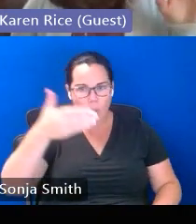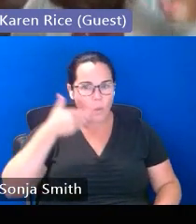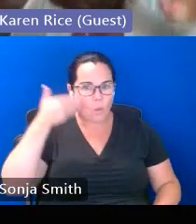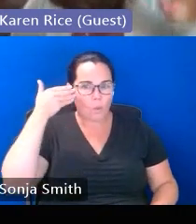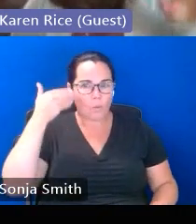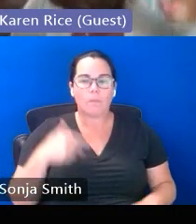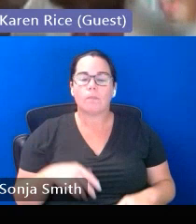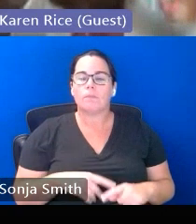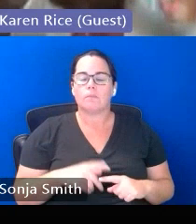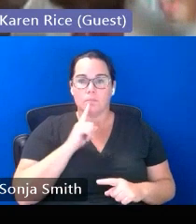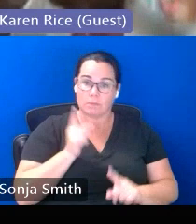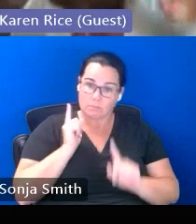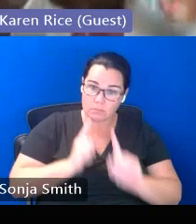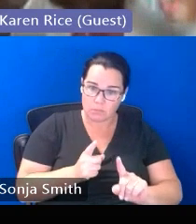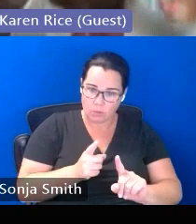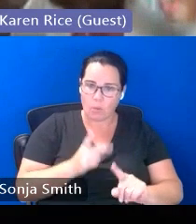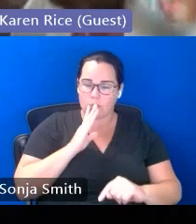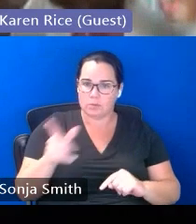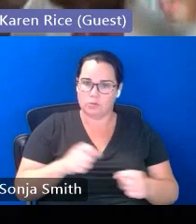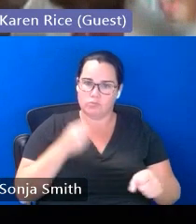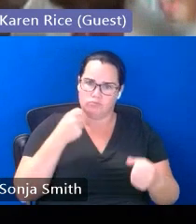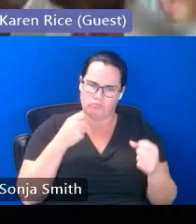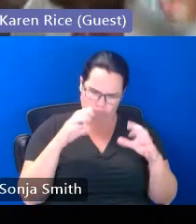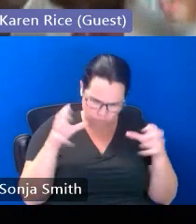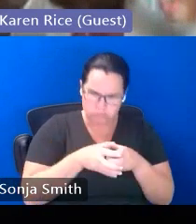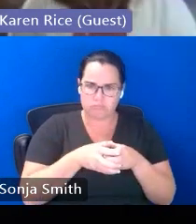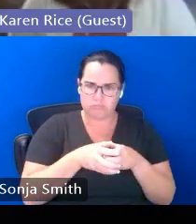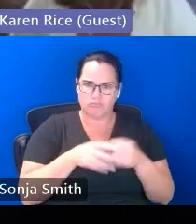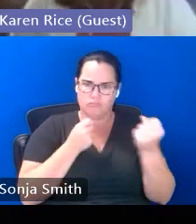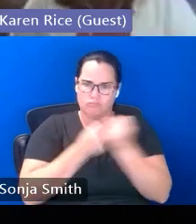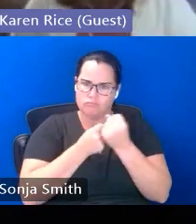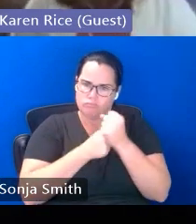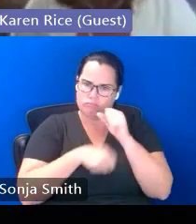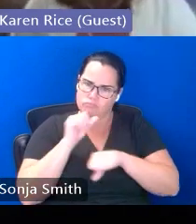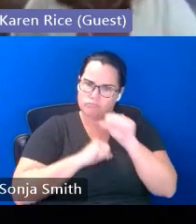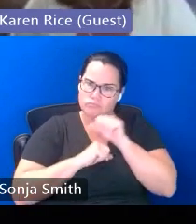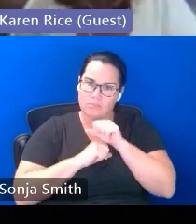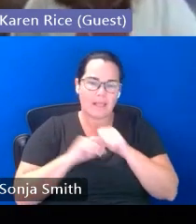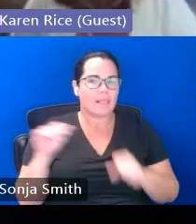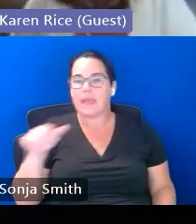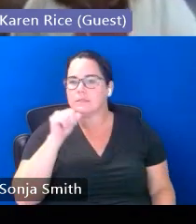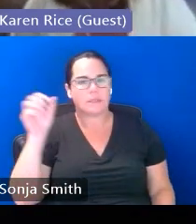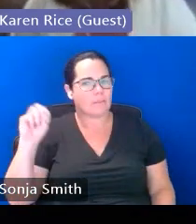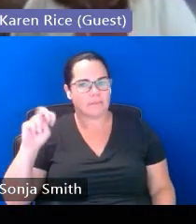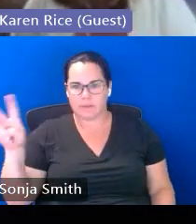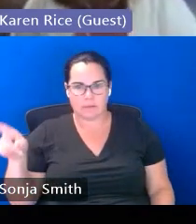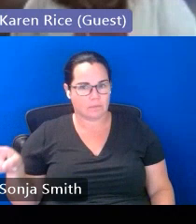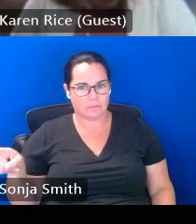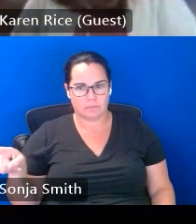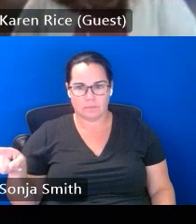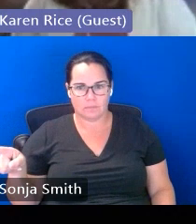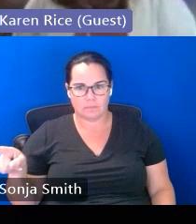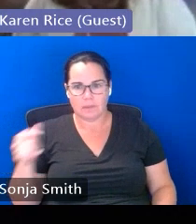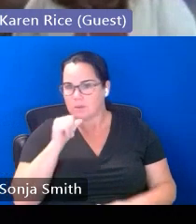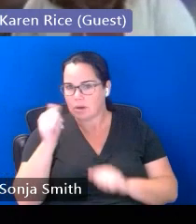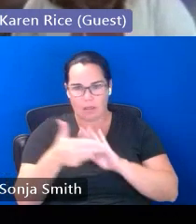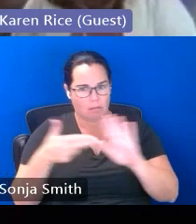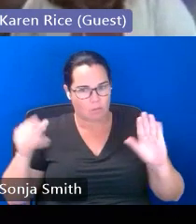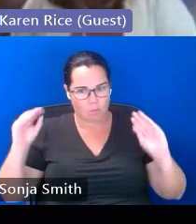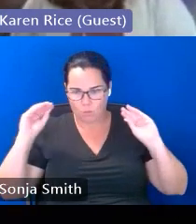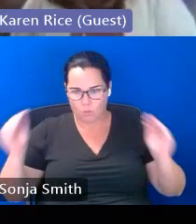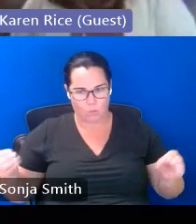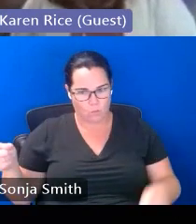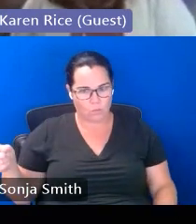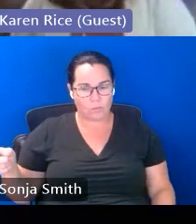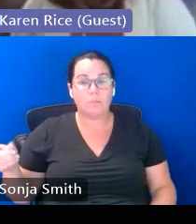and to really provide that support to each other and so that was not a mckinney-vento situation they were not identified on the other